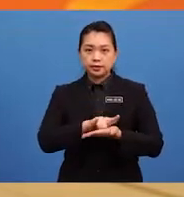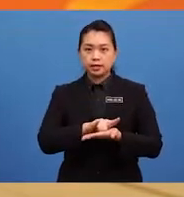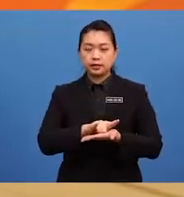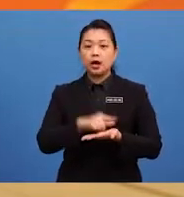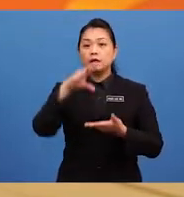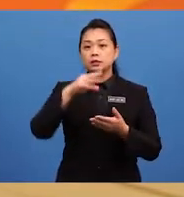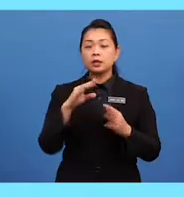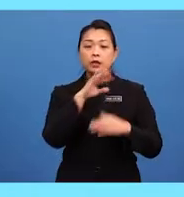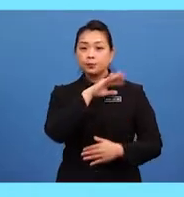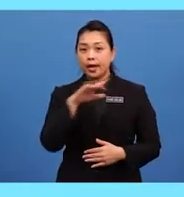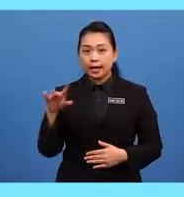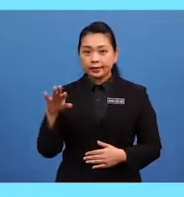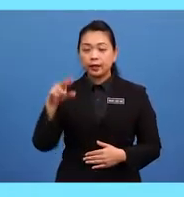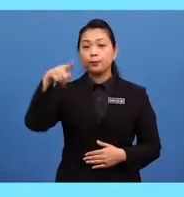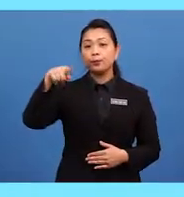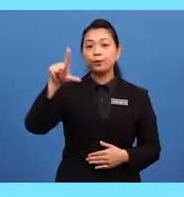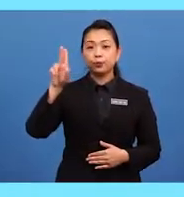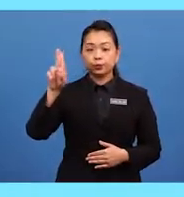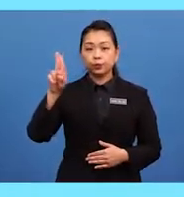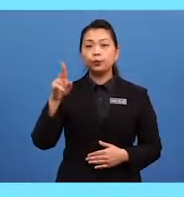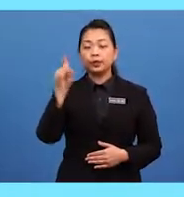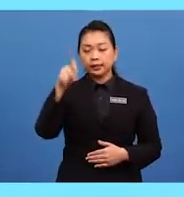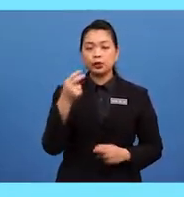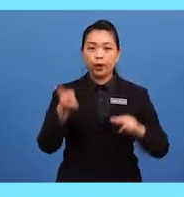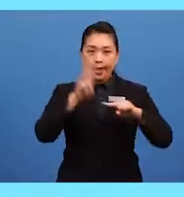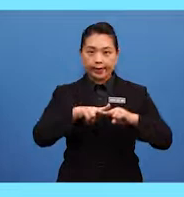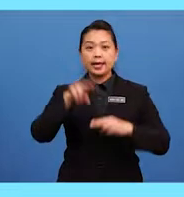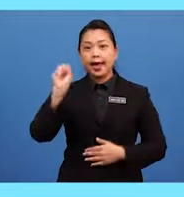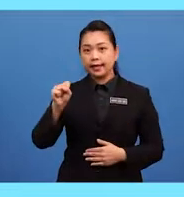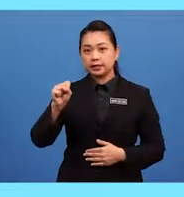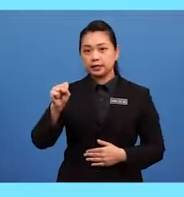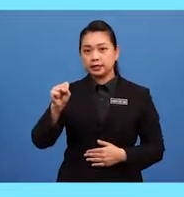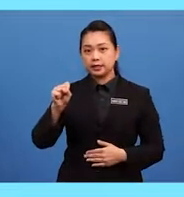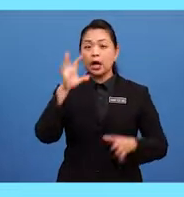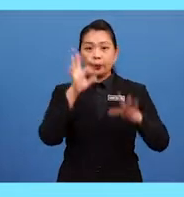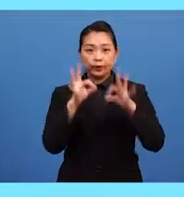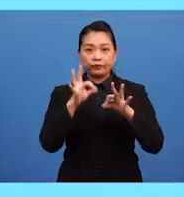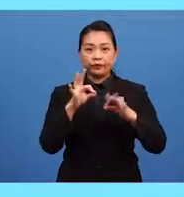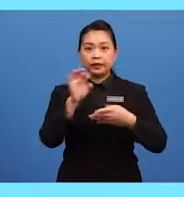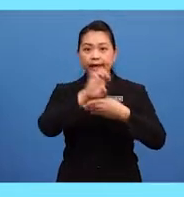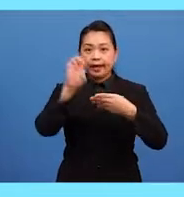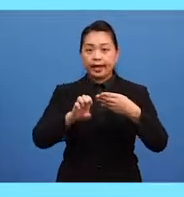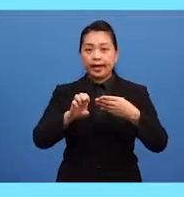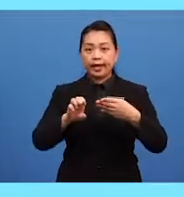plural nouns, we need to add S. If the nouns end with the letter B,